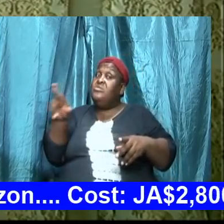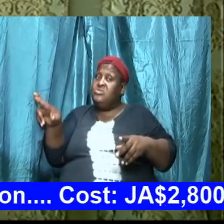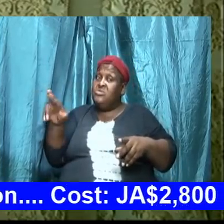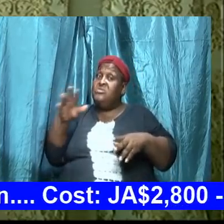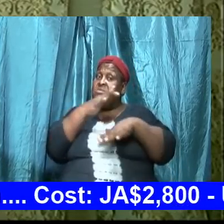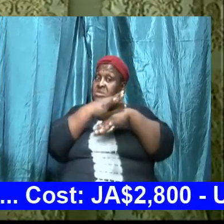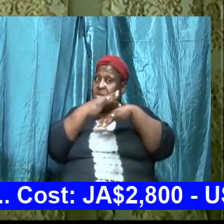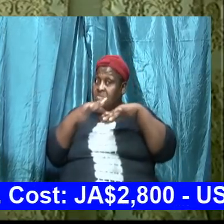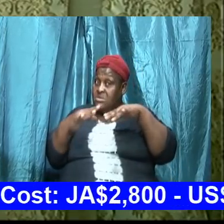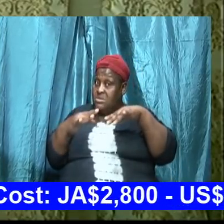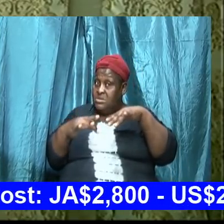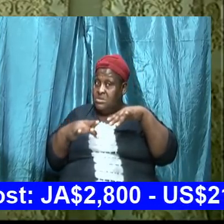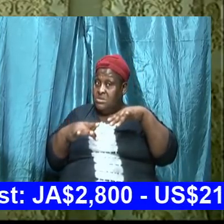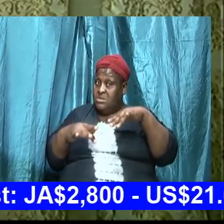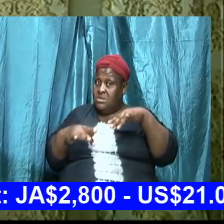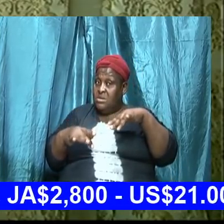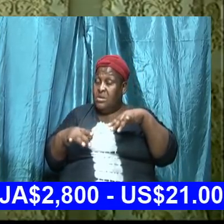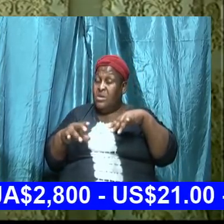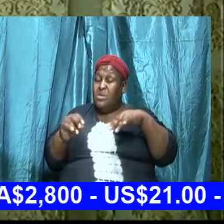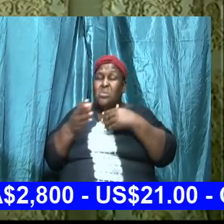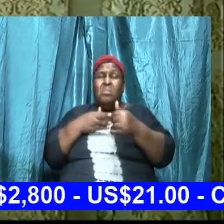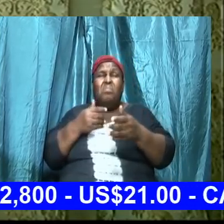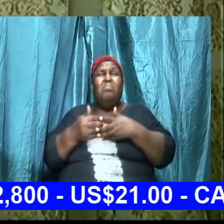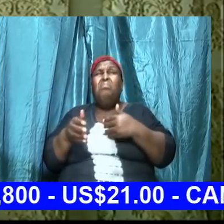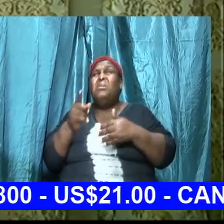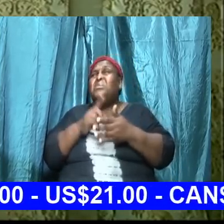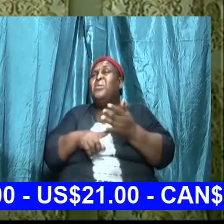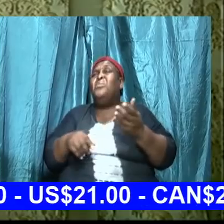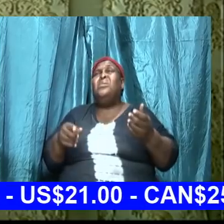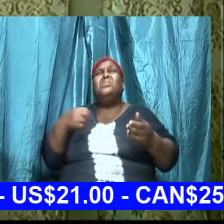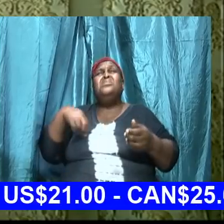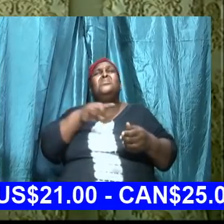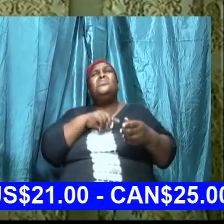shouting and we're preaching and we're teaching and we're singing and we're clapping